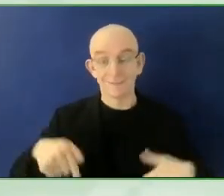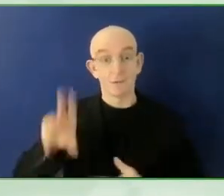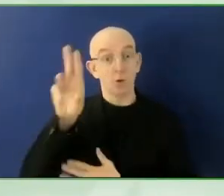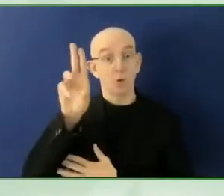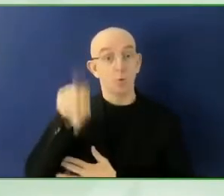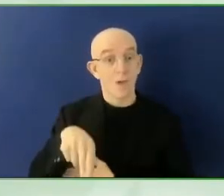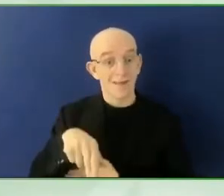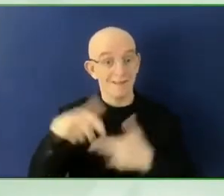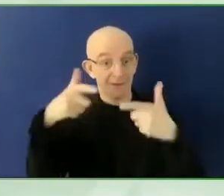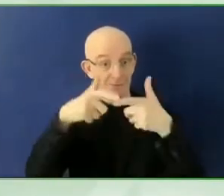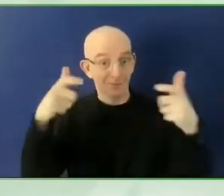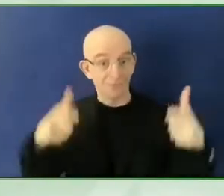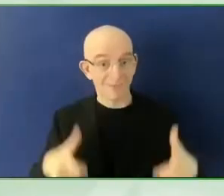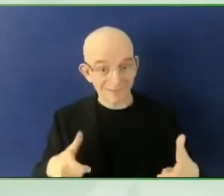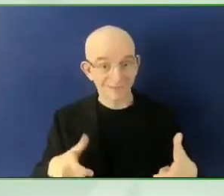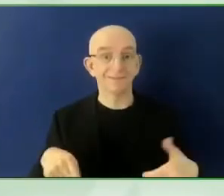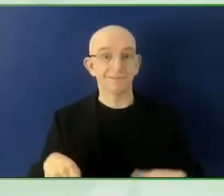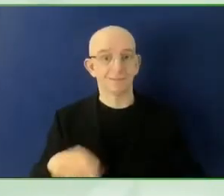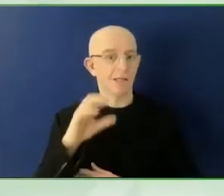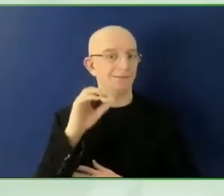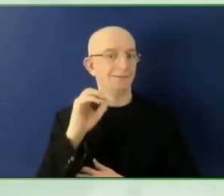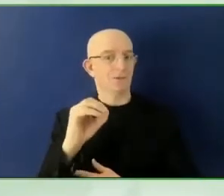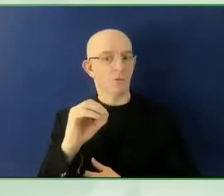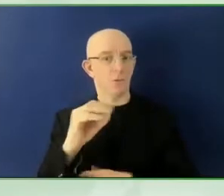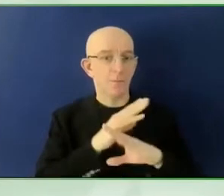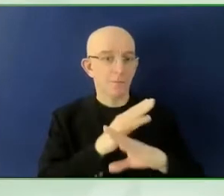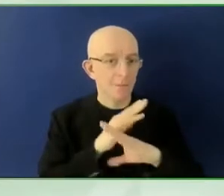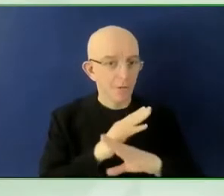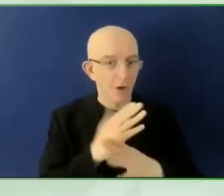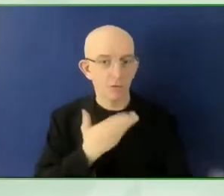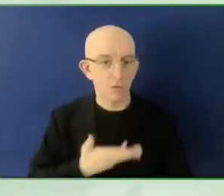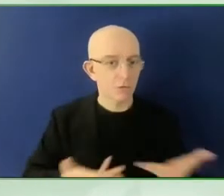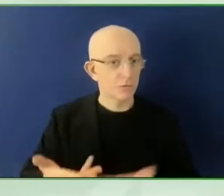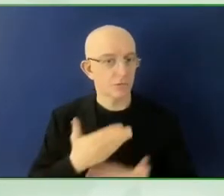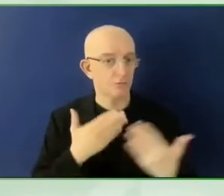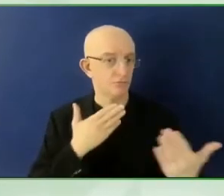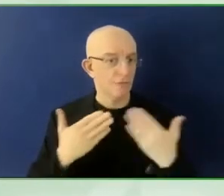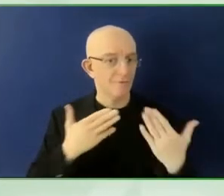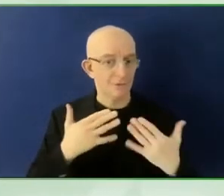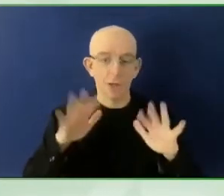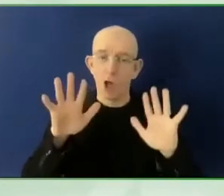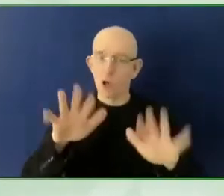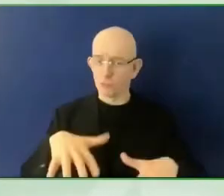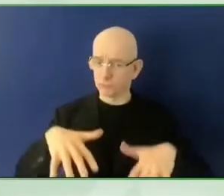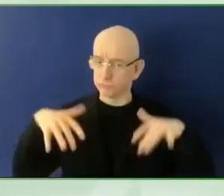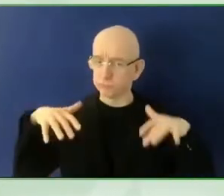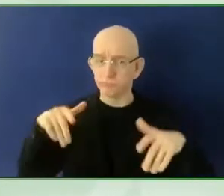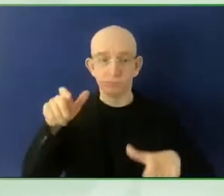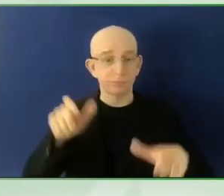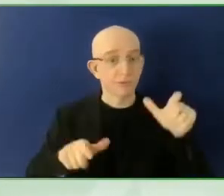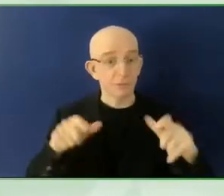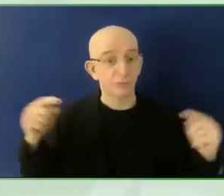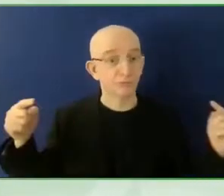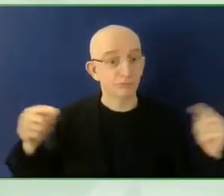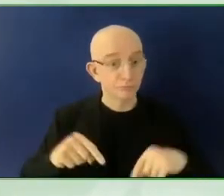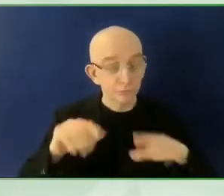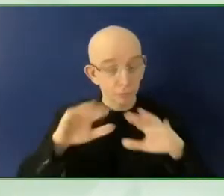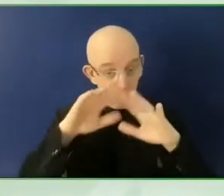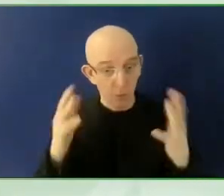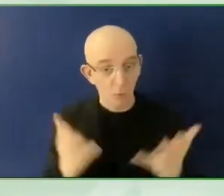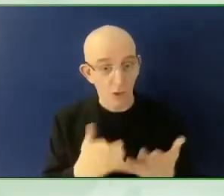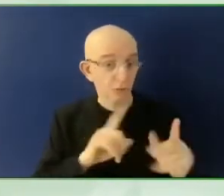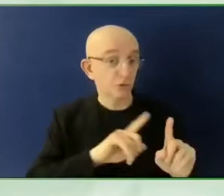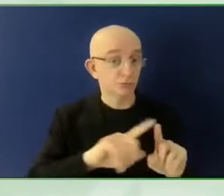real movers, shakers, people who are providing access to the more than one billion people with disabilities around the world.